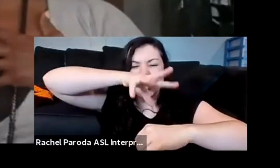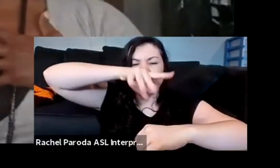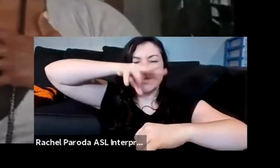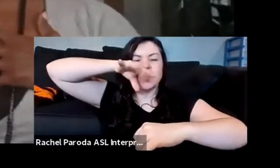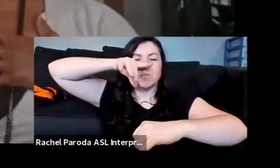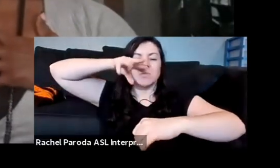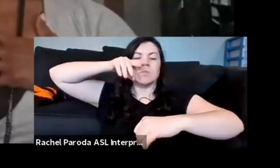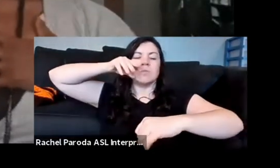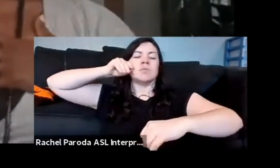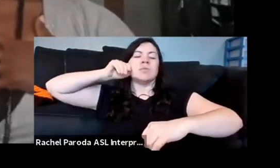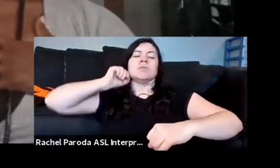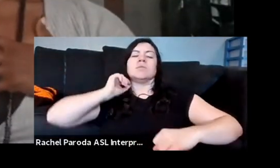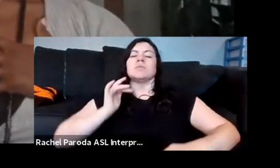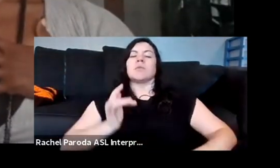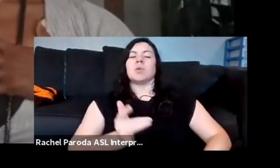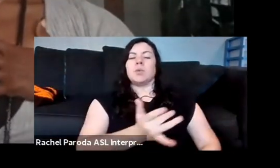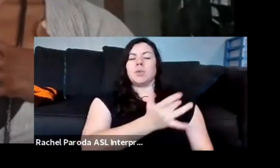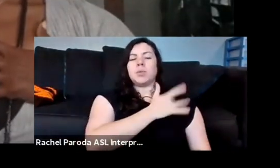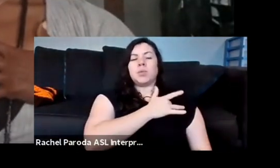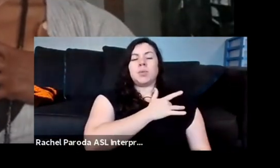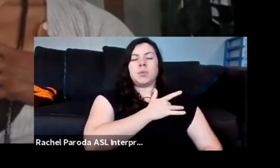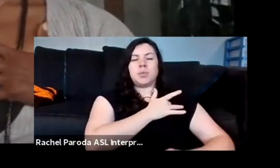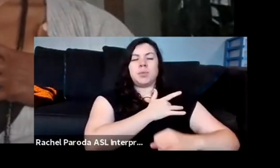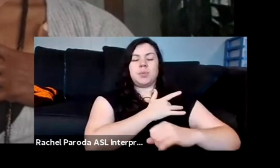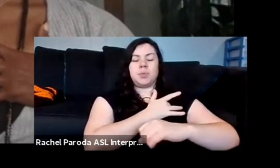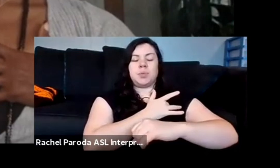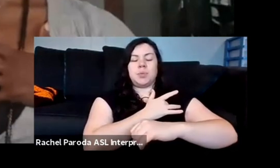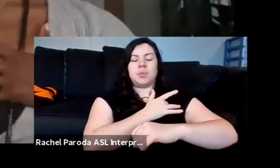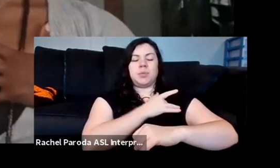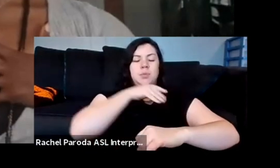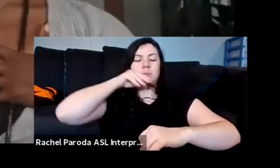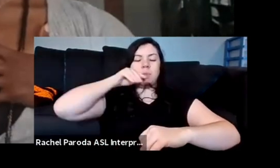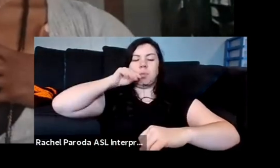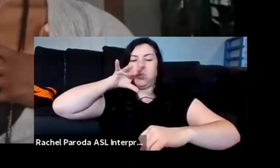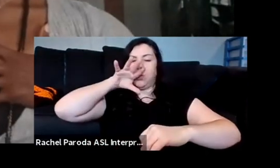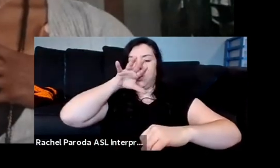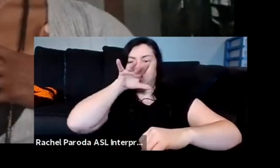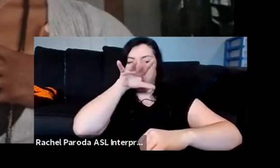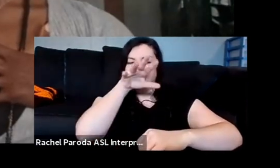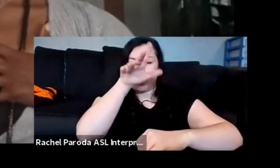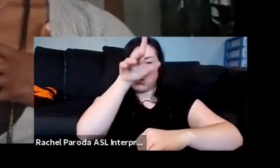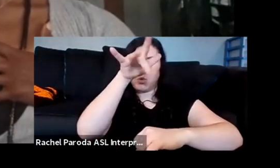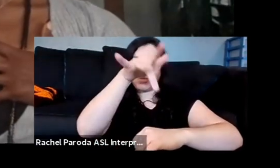the exhale, the heart back to the earth, grounding you, centering you,